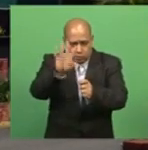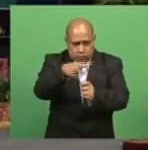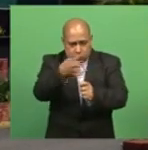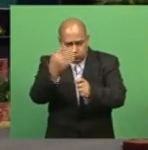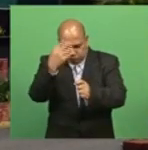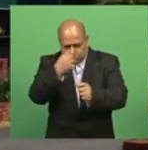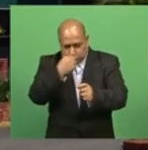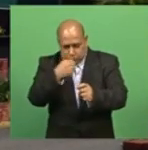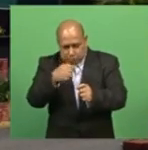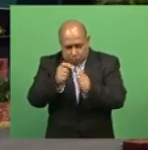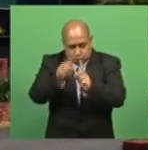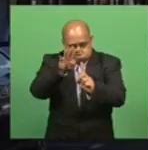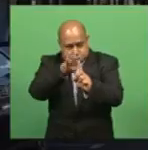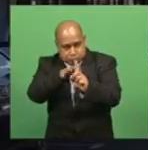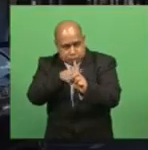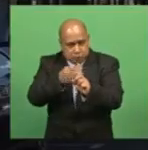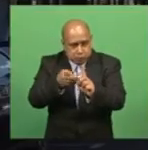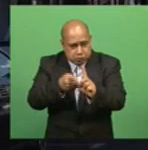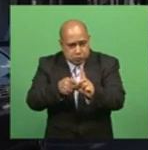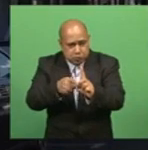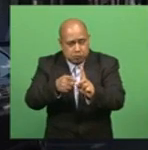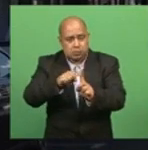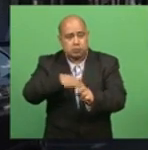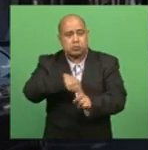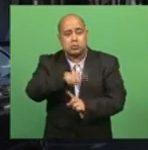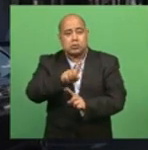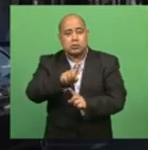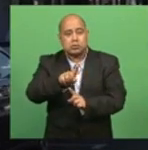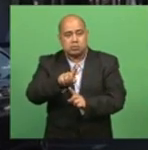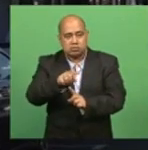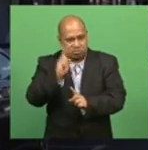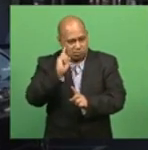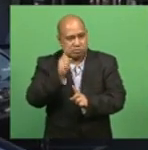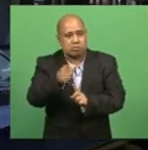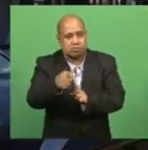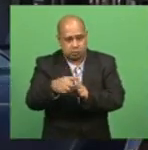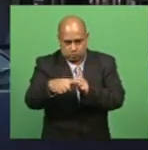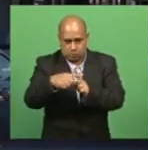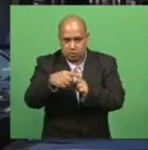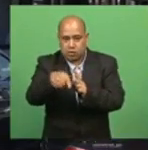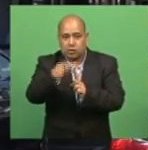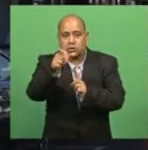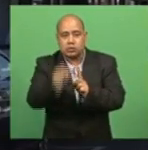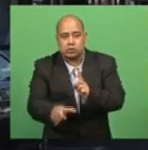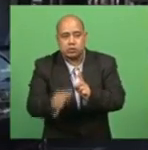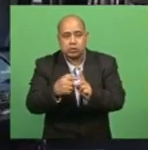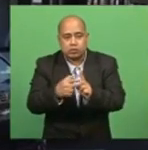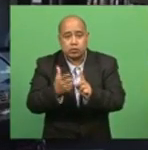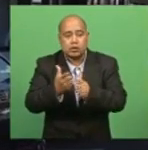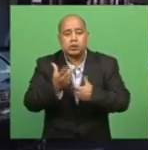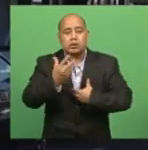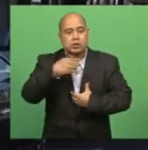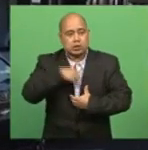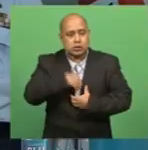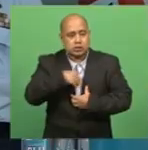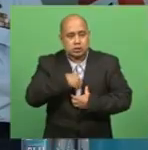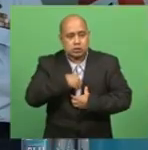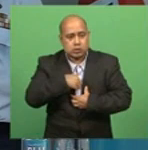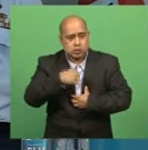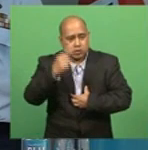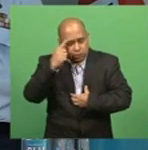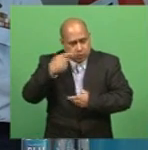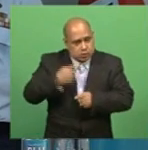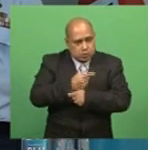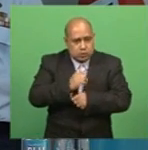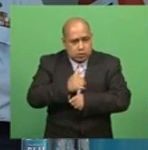results of her tests make it likely this patient has been carrying COVID-19 for weeks. Luckily,